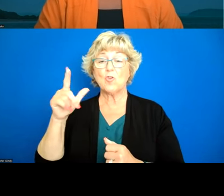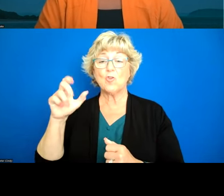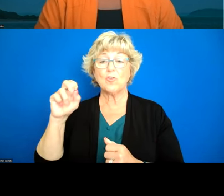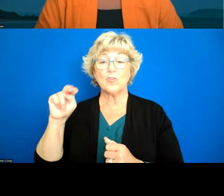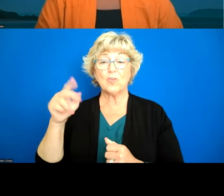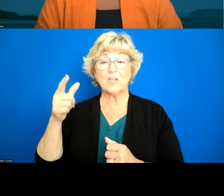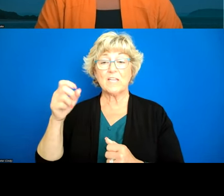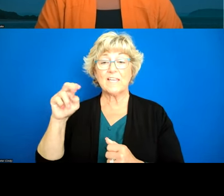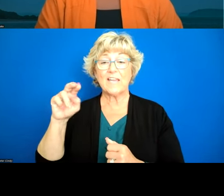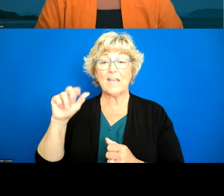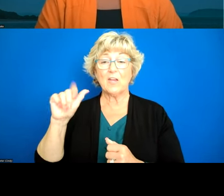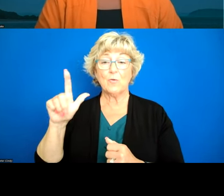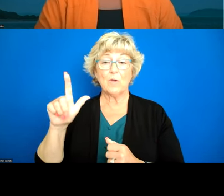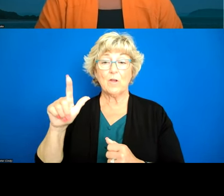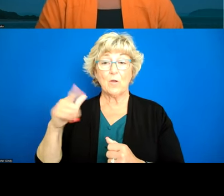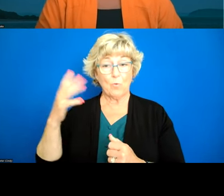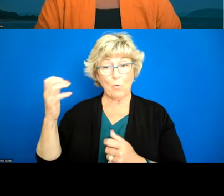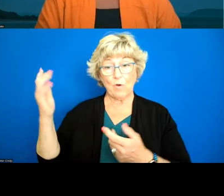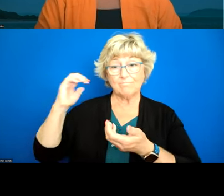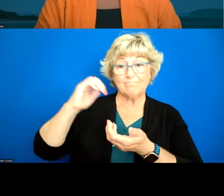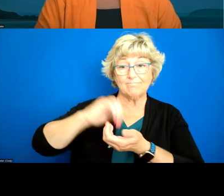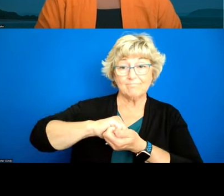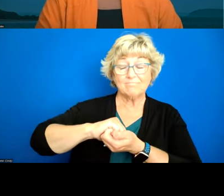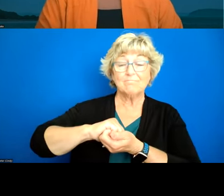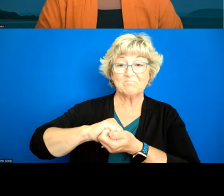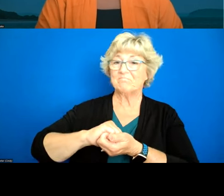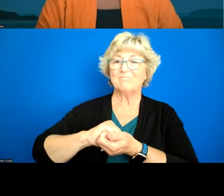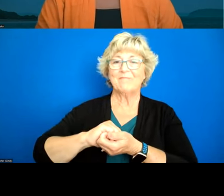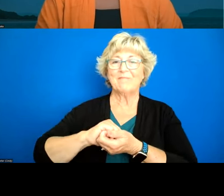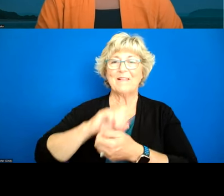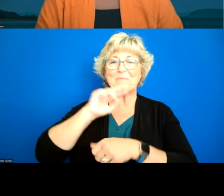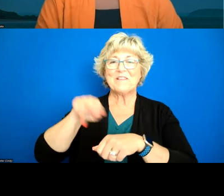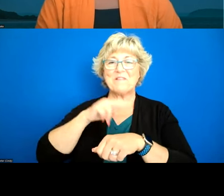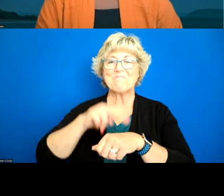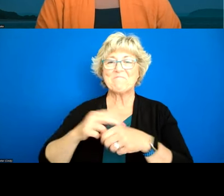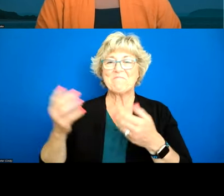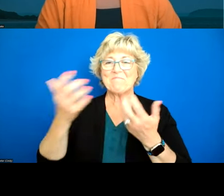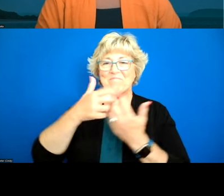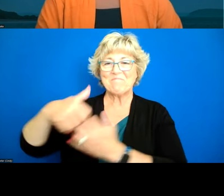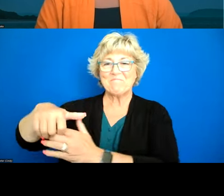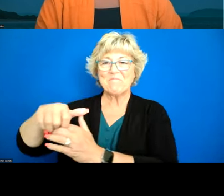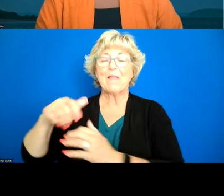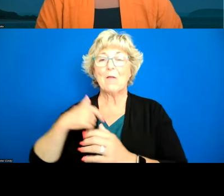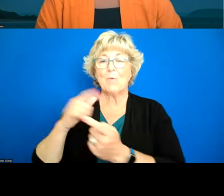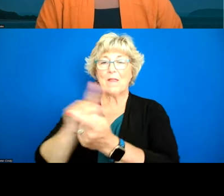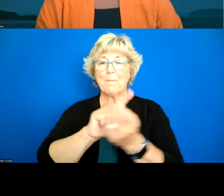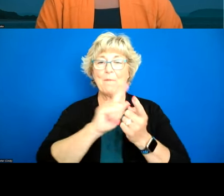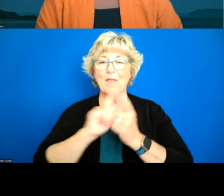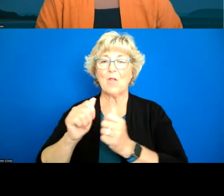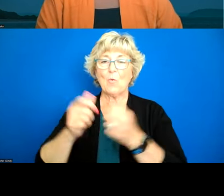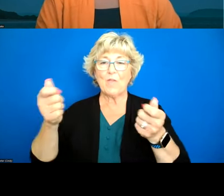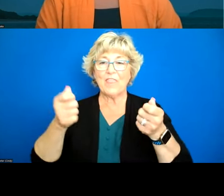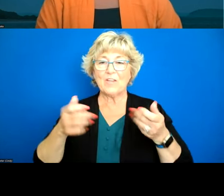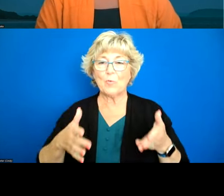partnership that was kind of just fluid and very very organic um we met with the directors um that were part of that